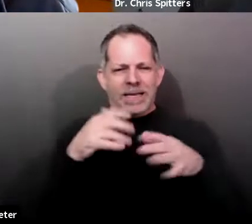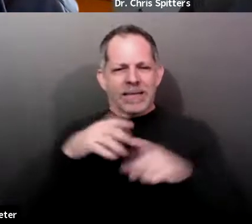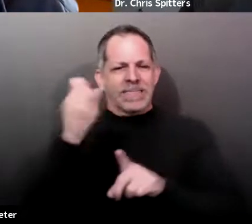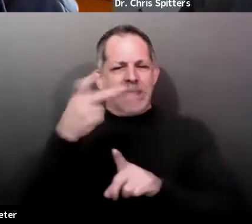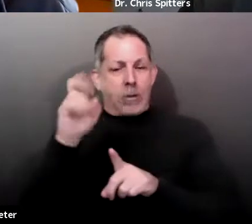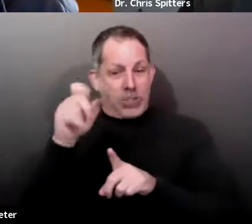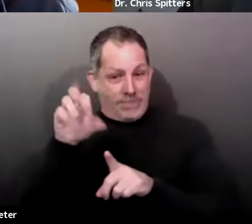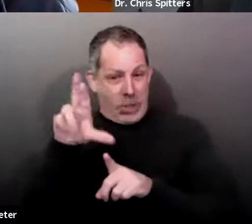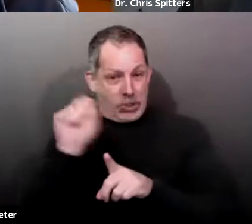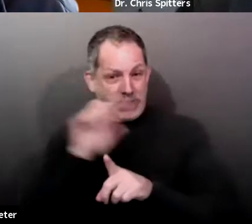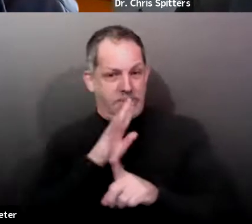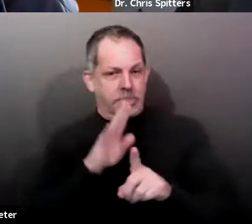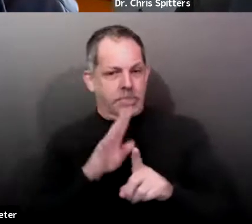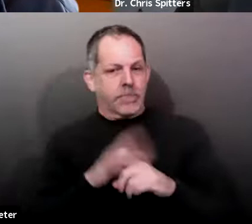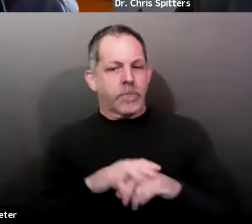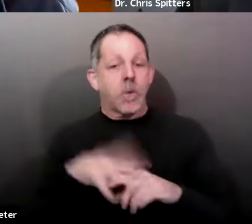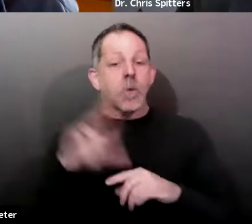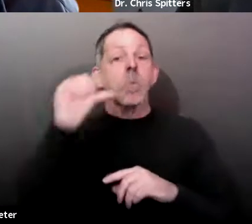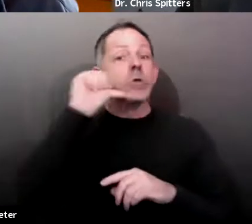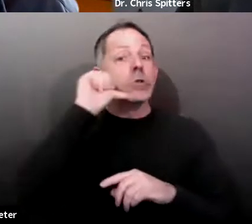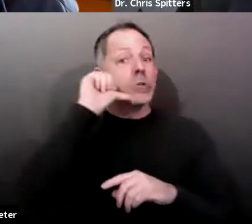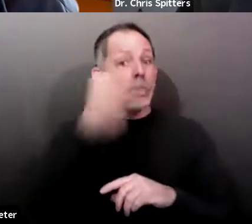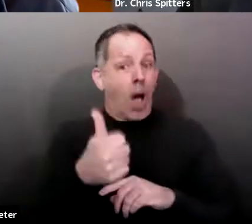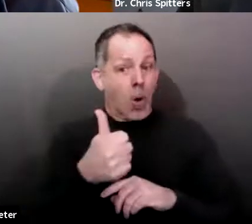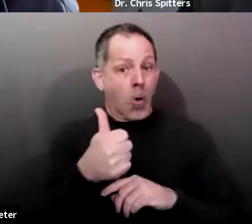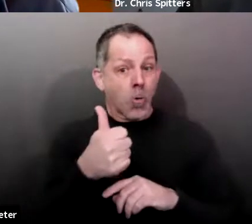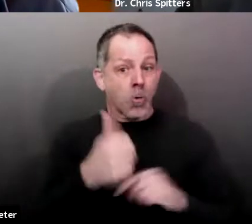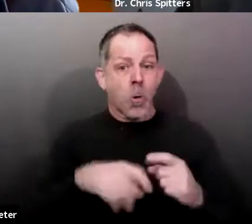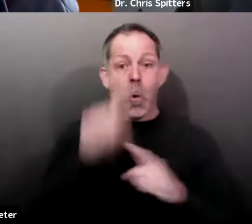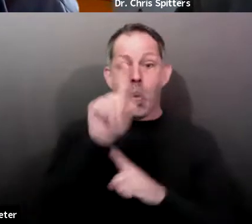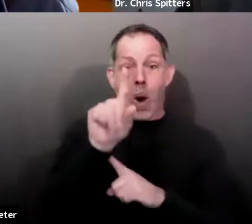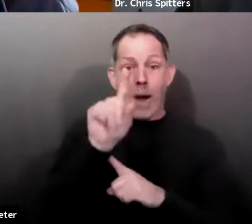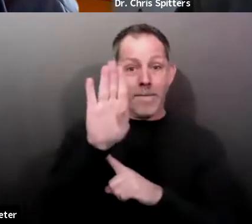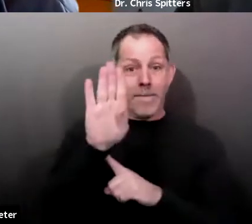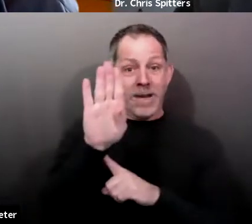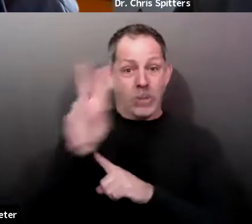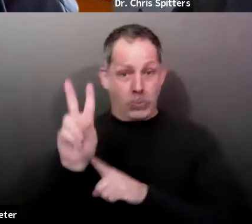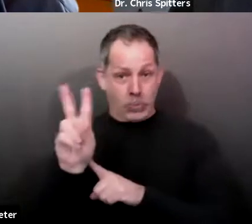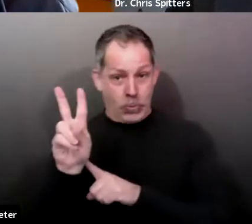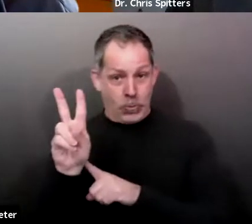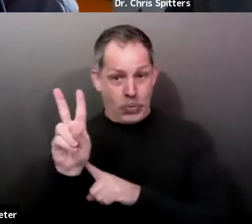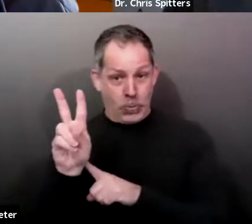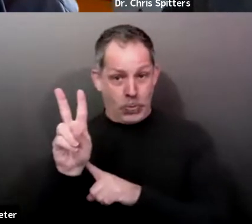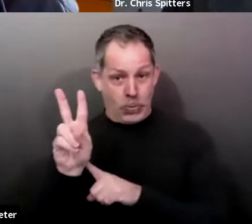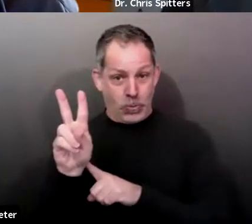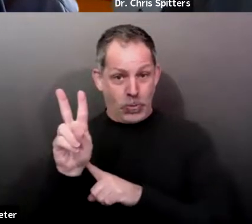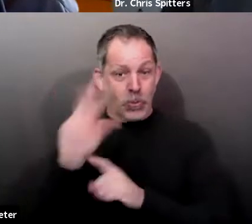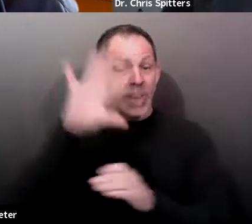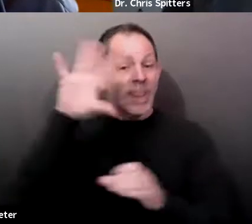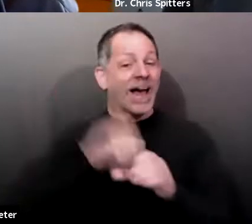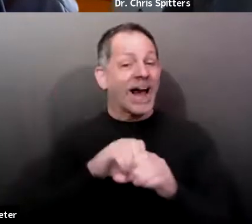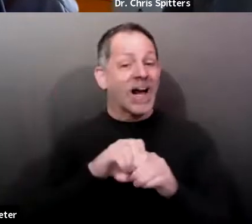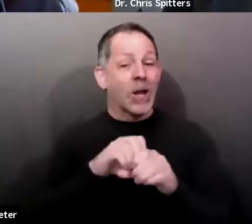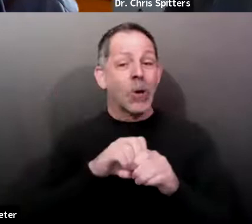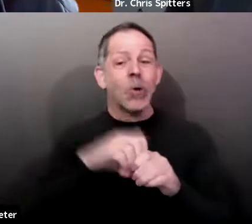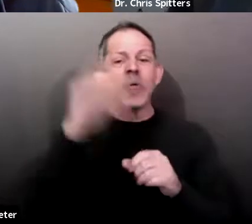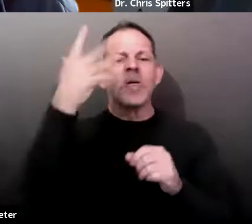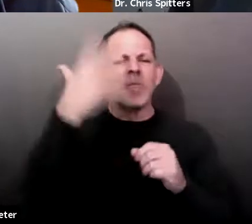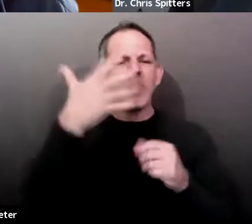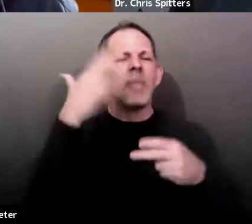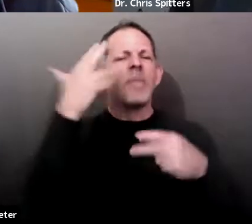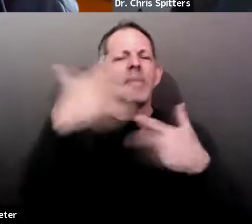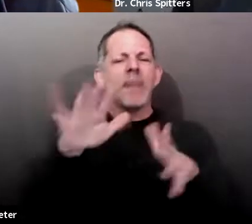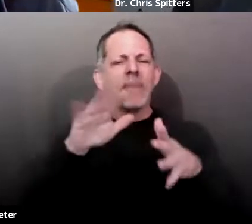for 1B2, that will include a number of people that, if you look all the way back to the beginning,